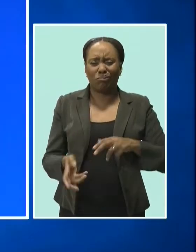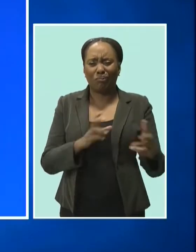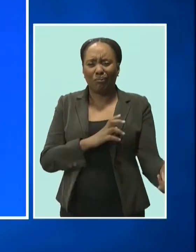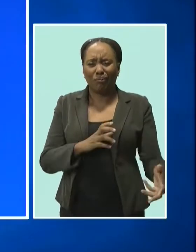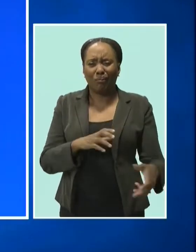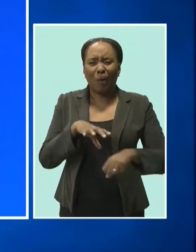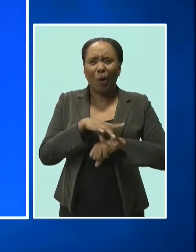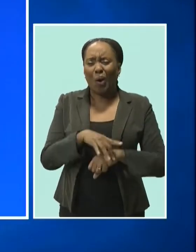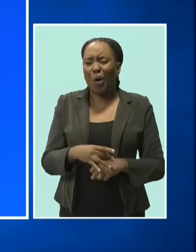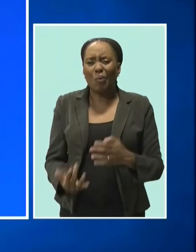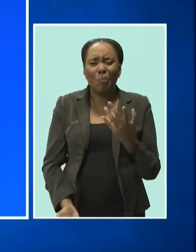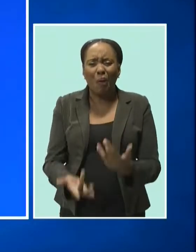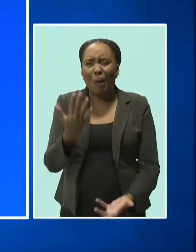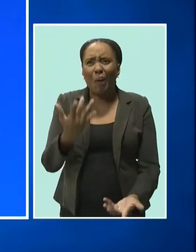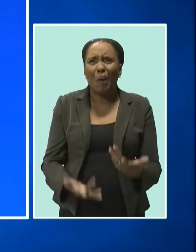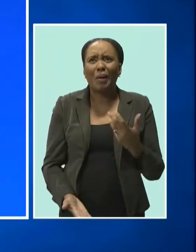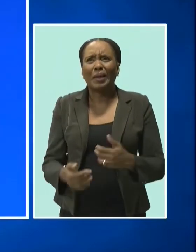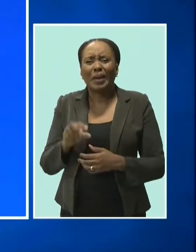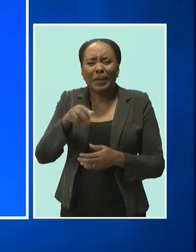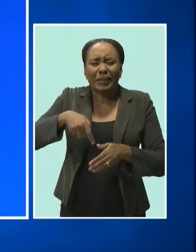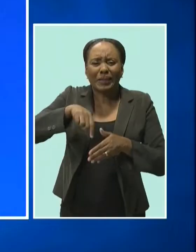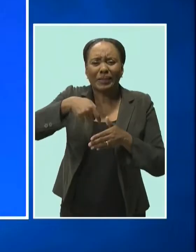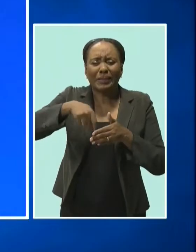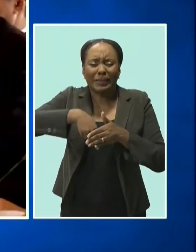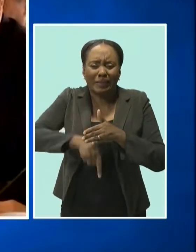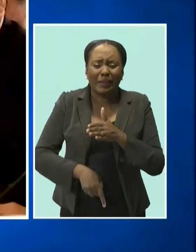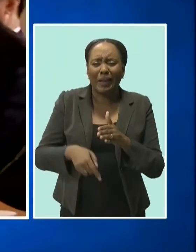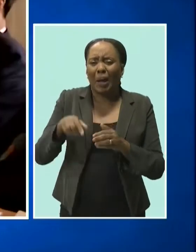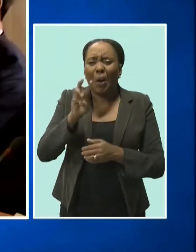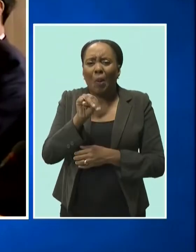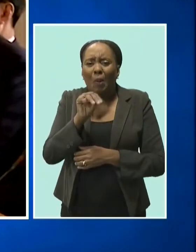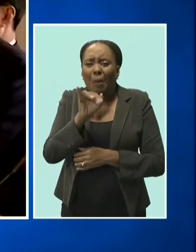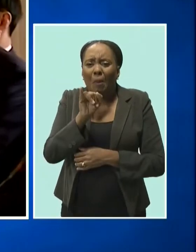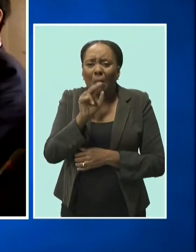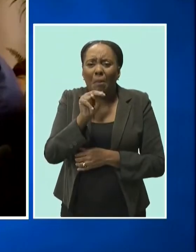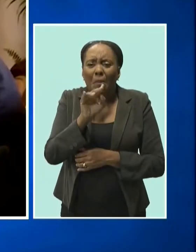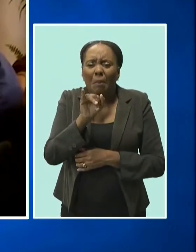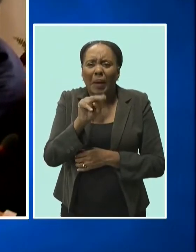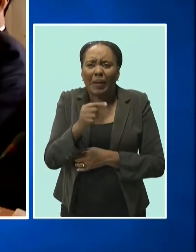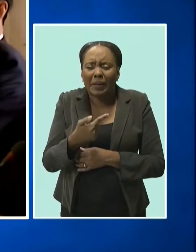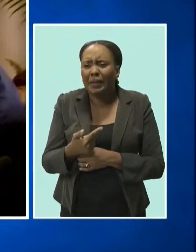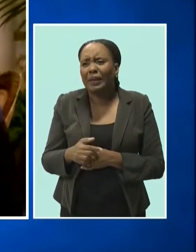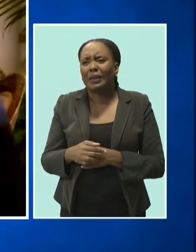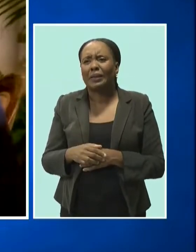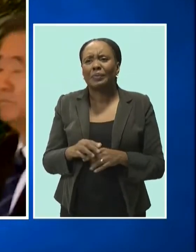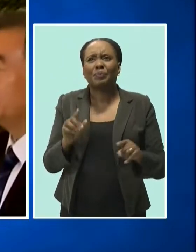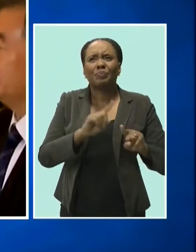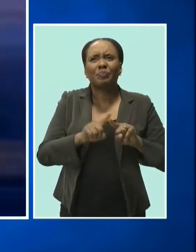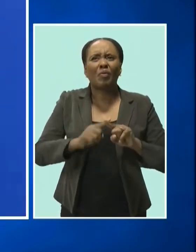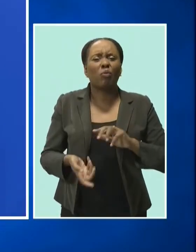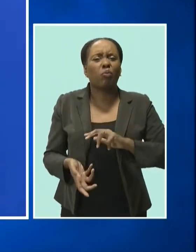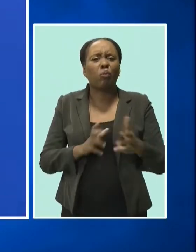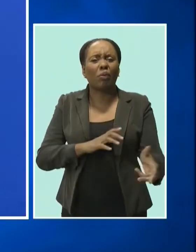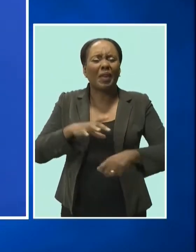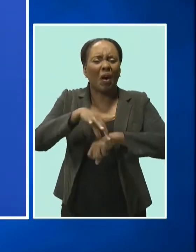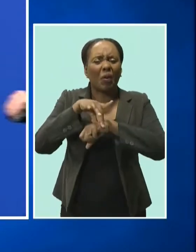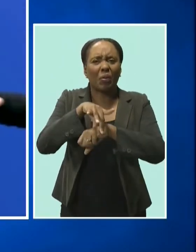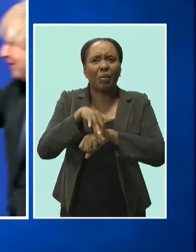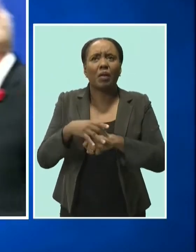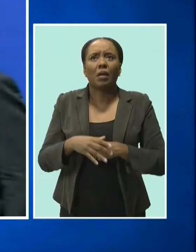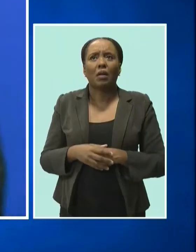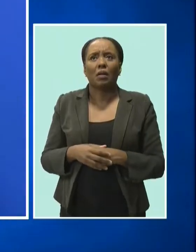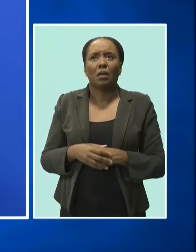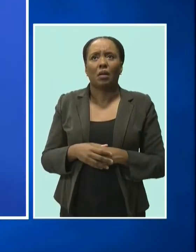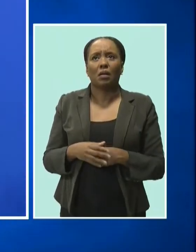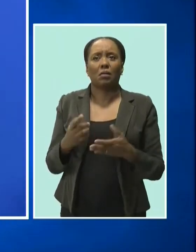of burning and drilling and mining our way deeper. Despite leaders from China and Russia skipping the conference, negotiations will